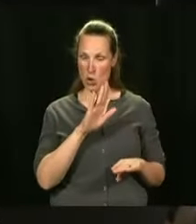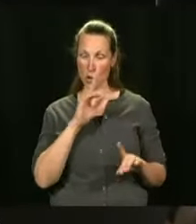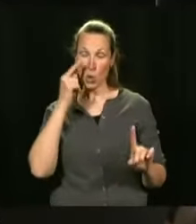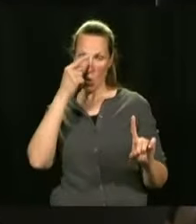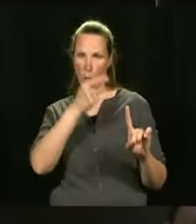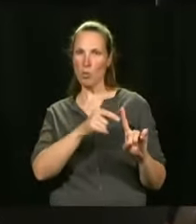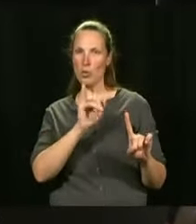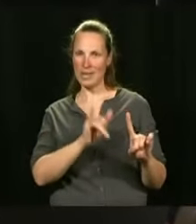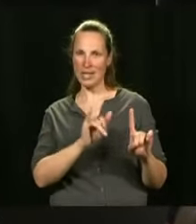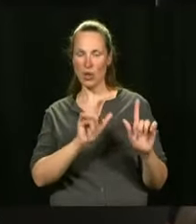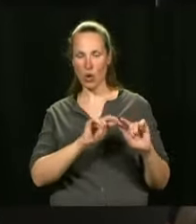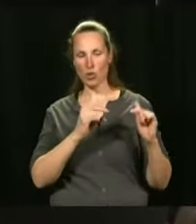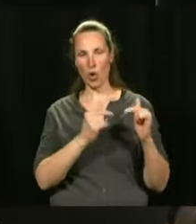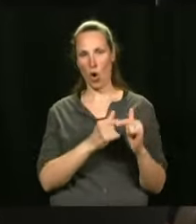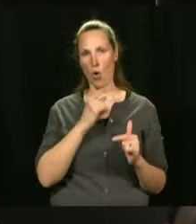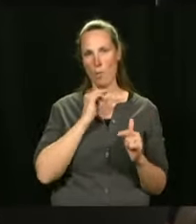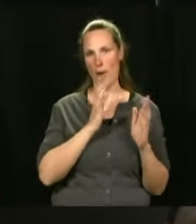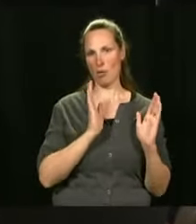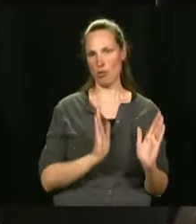in that age group.